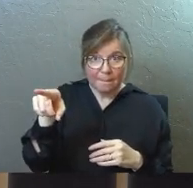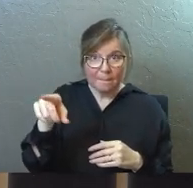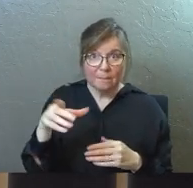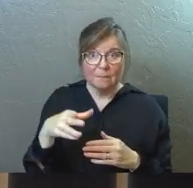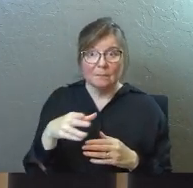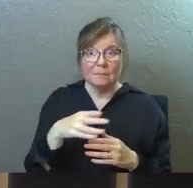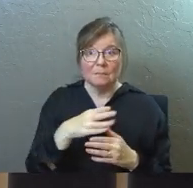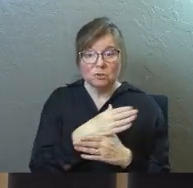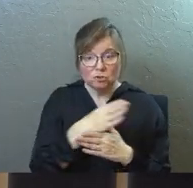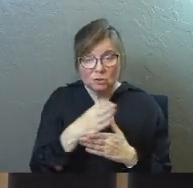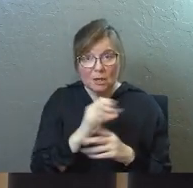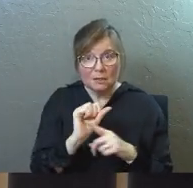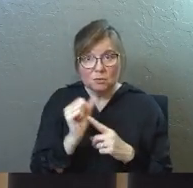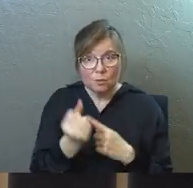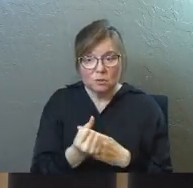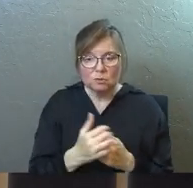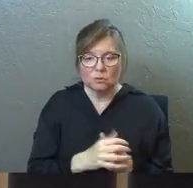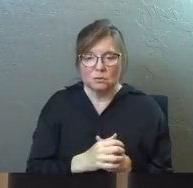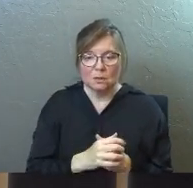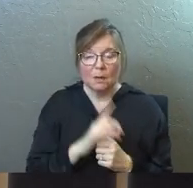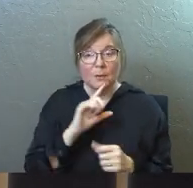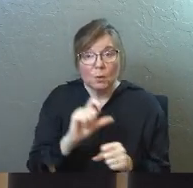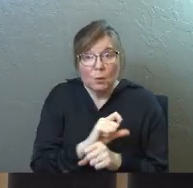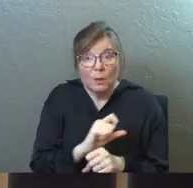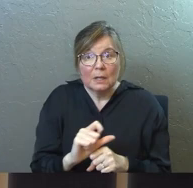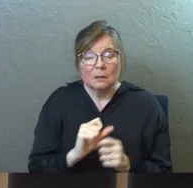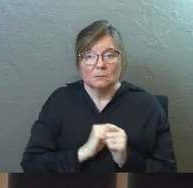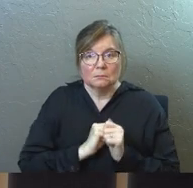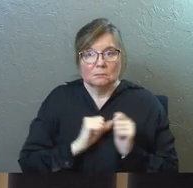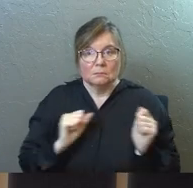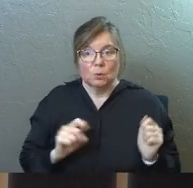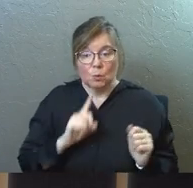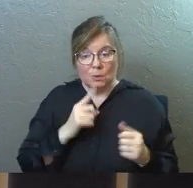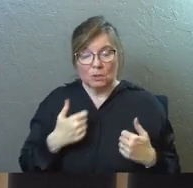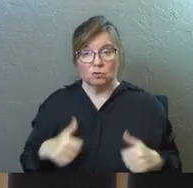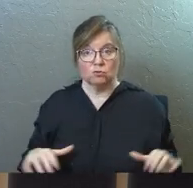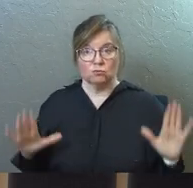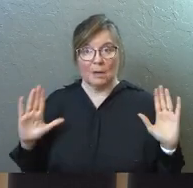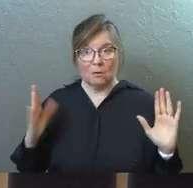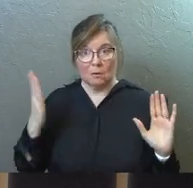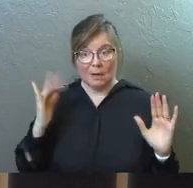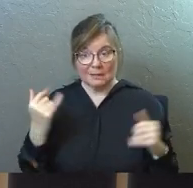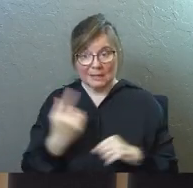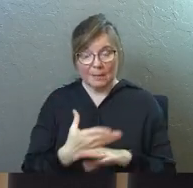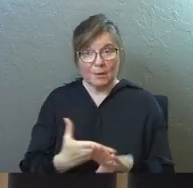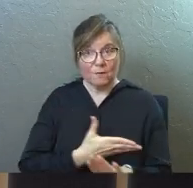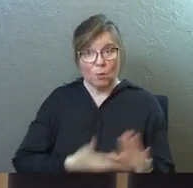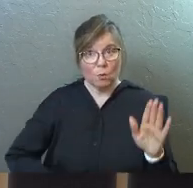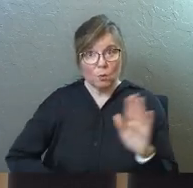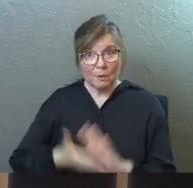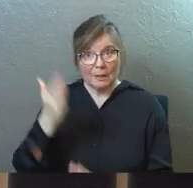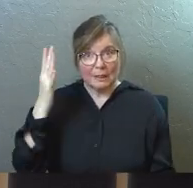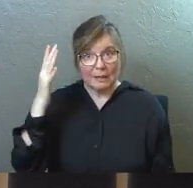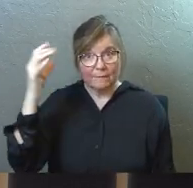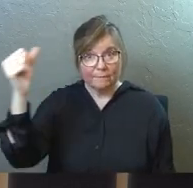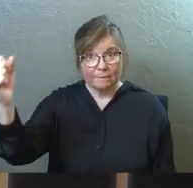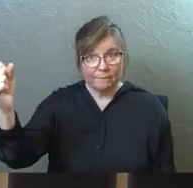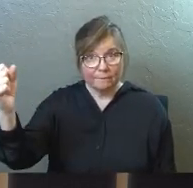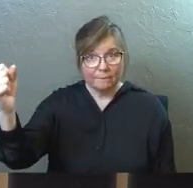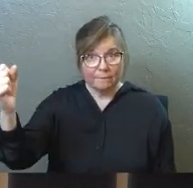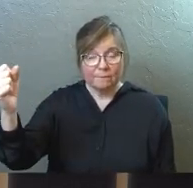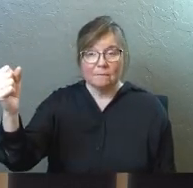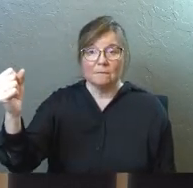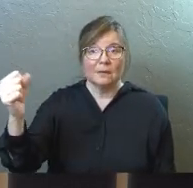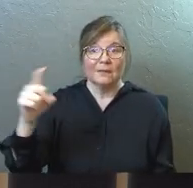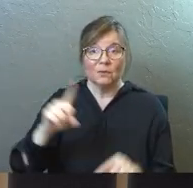Share your situation. Be real about it. Really surrender to God today before you leave. If you